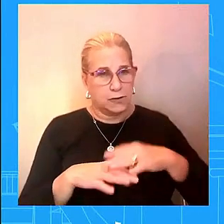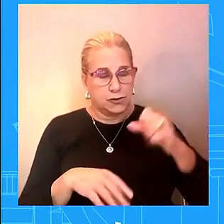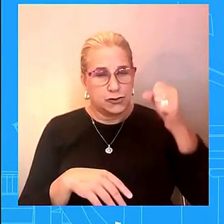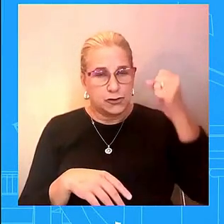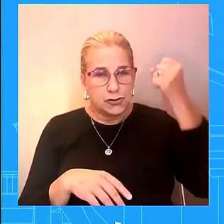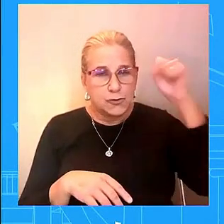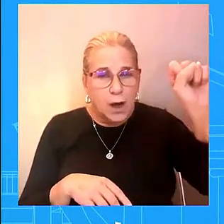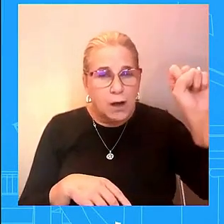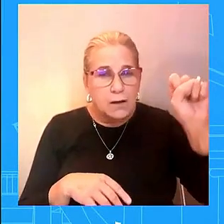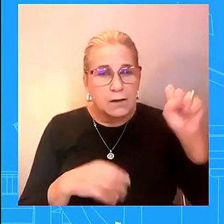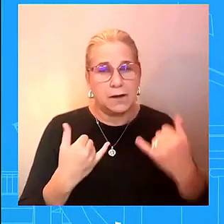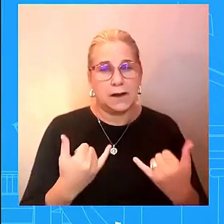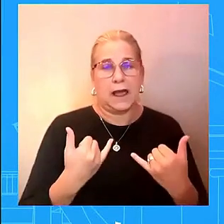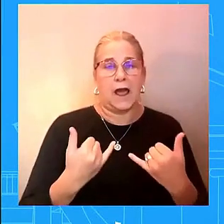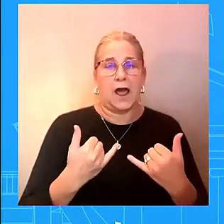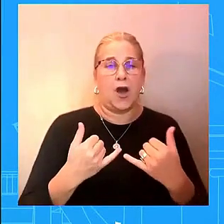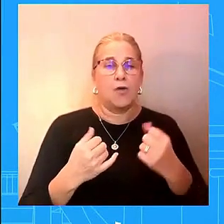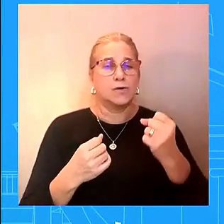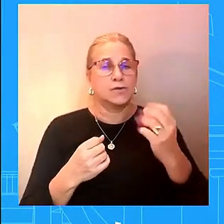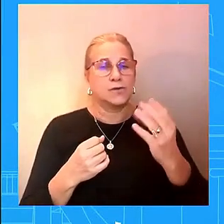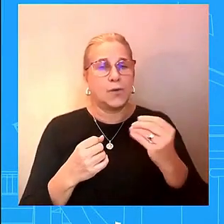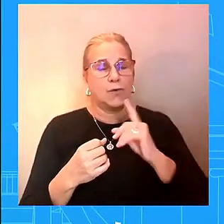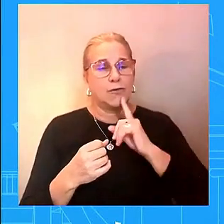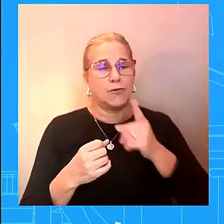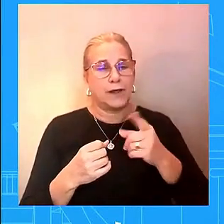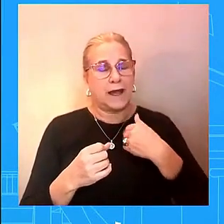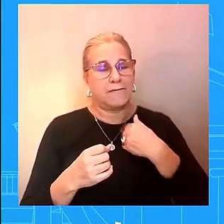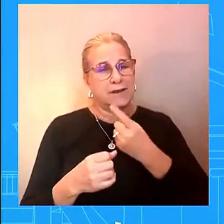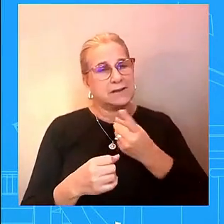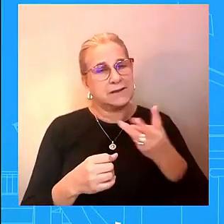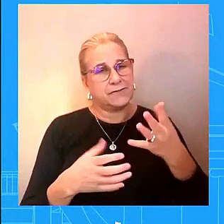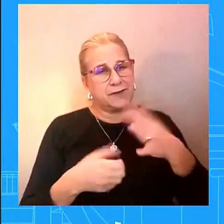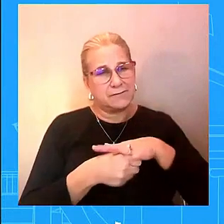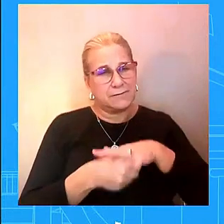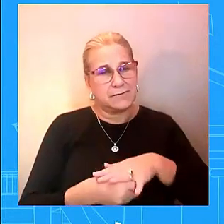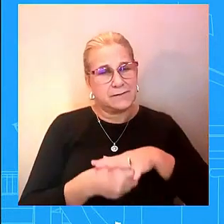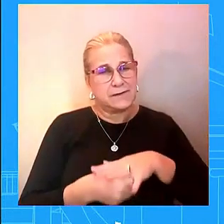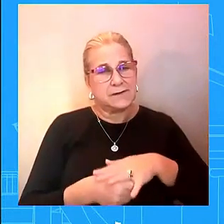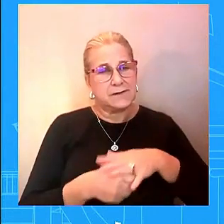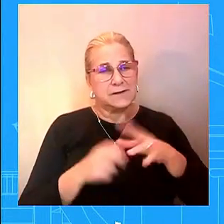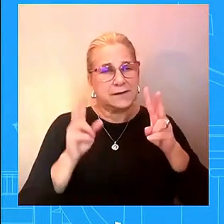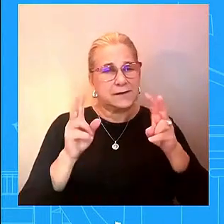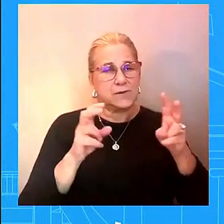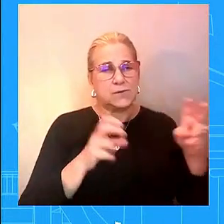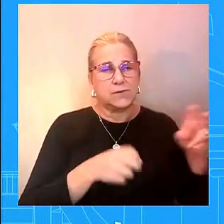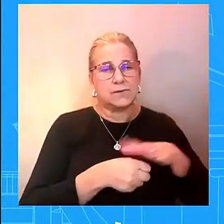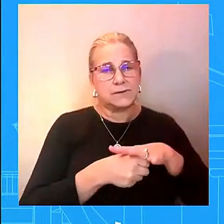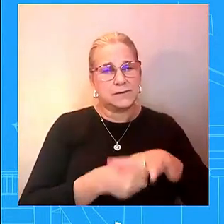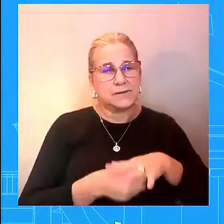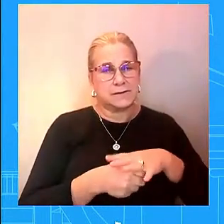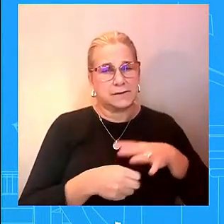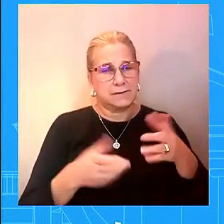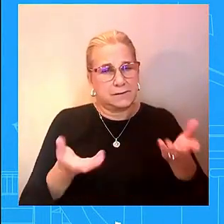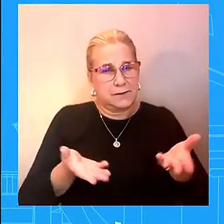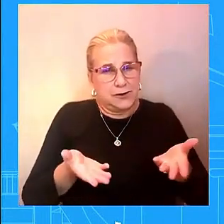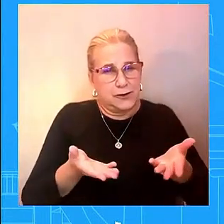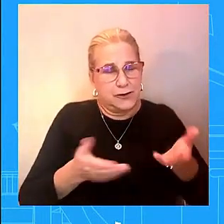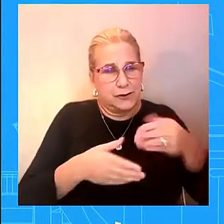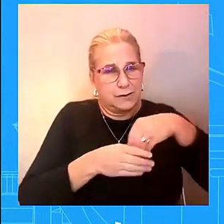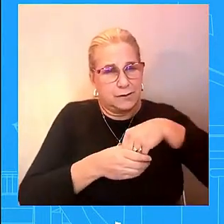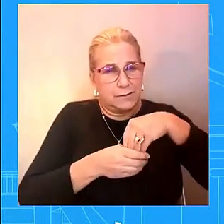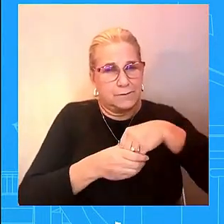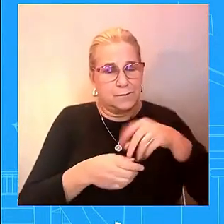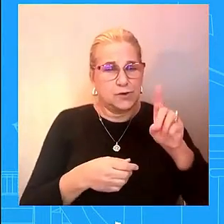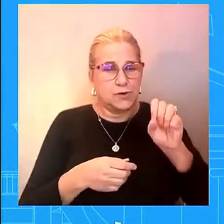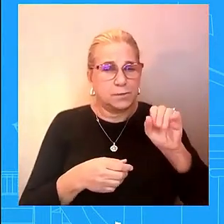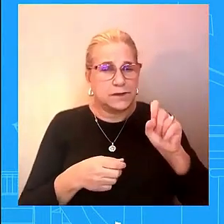are not just here domestically but around the world and the president has led on those issues uh and so the most important thing that the president believes that